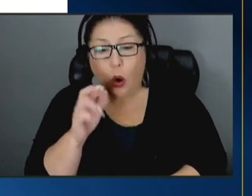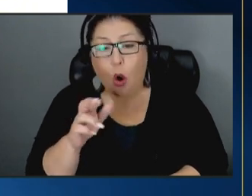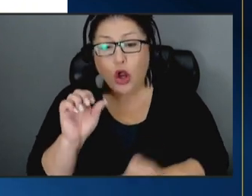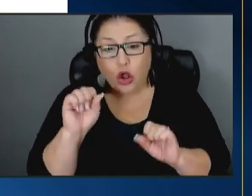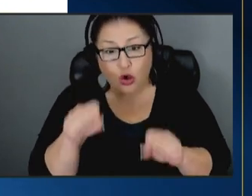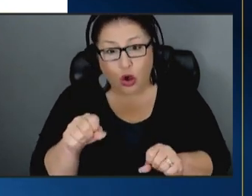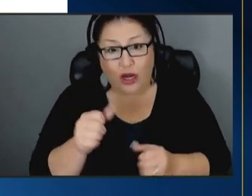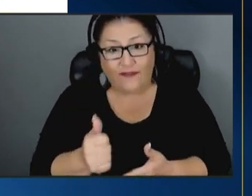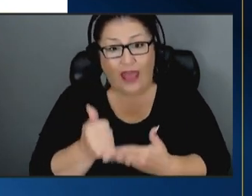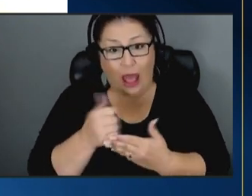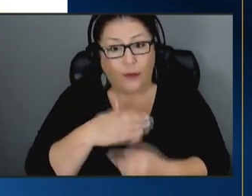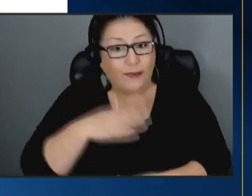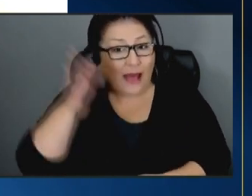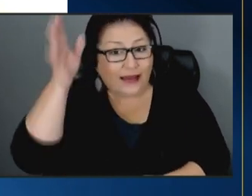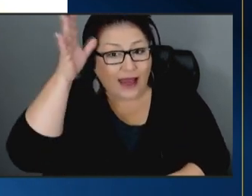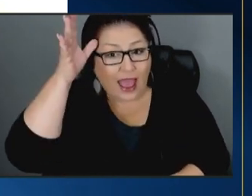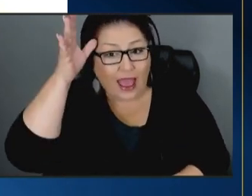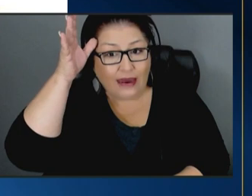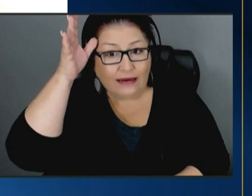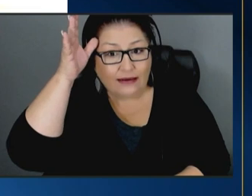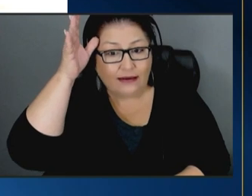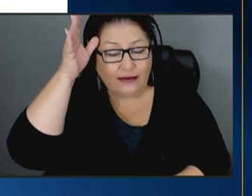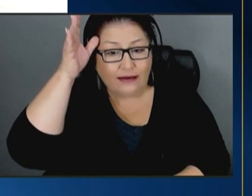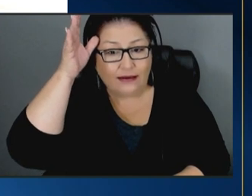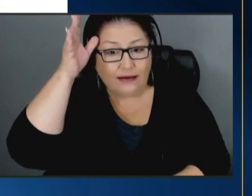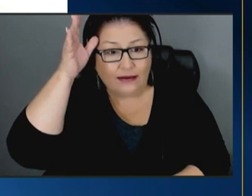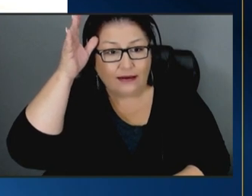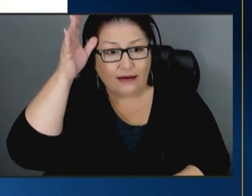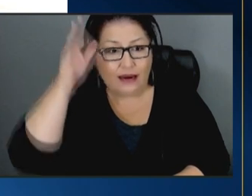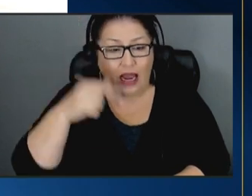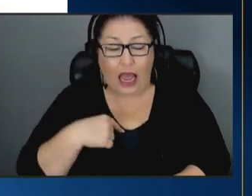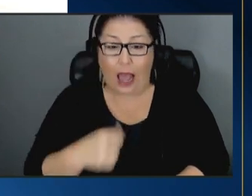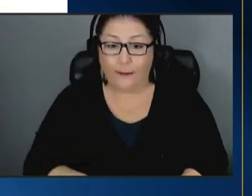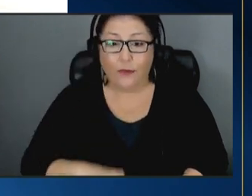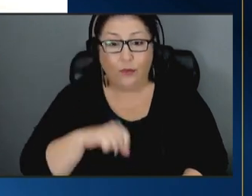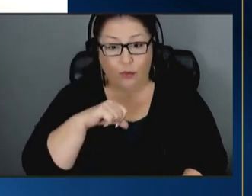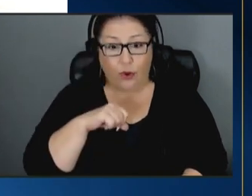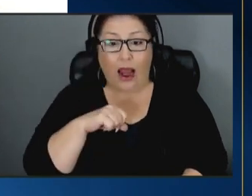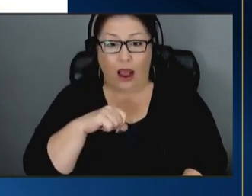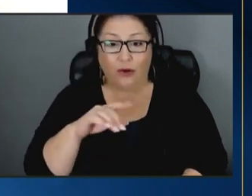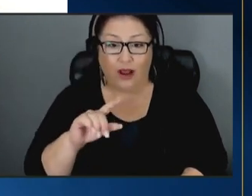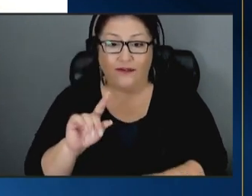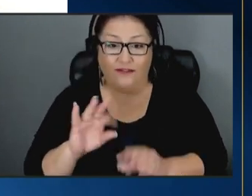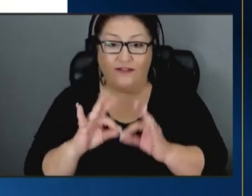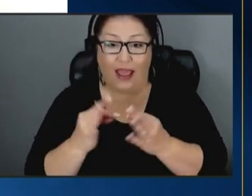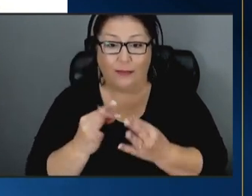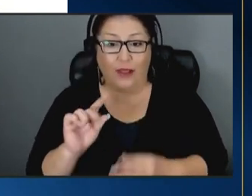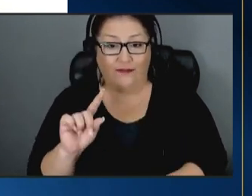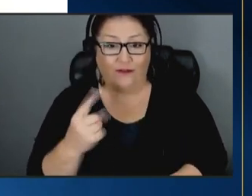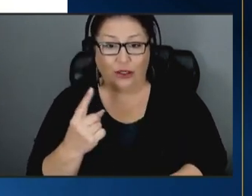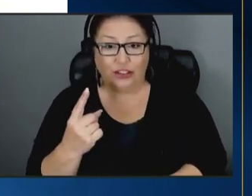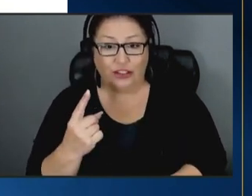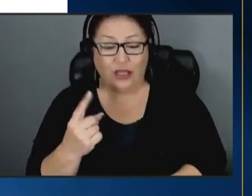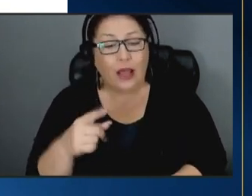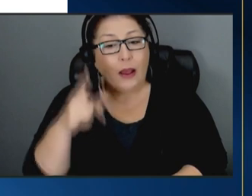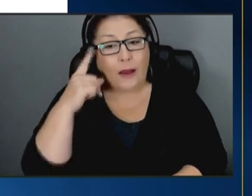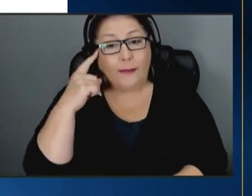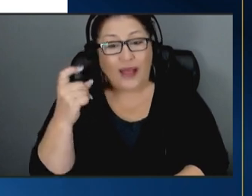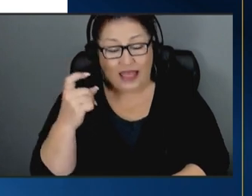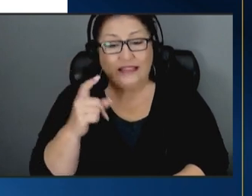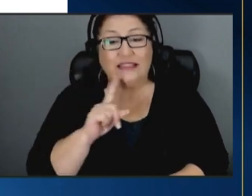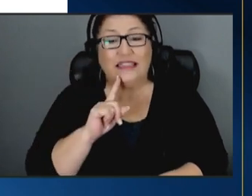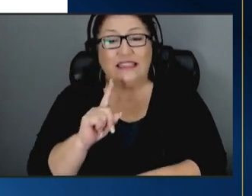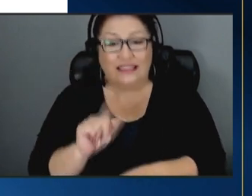helped my dad i am proud of family first because it did